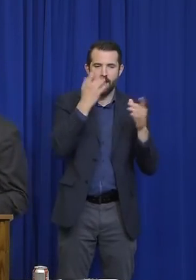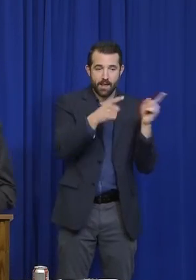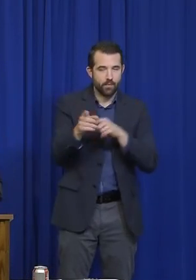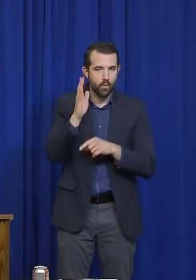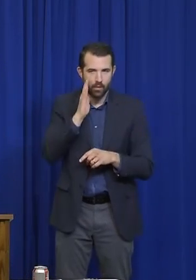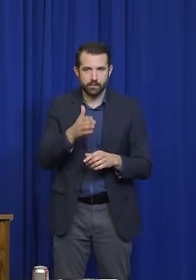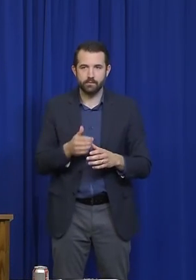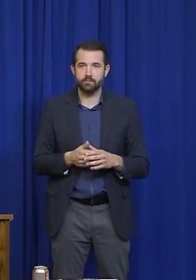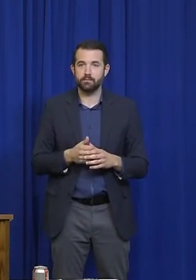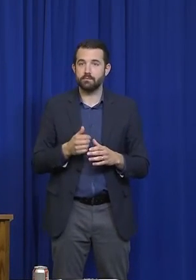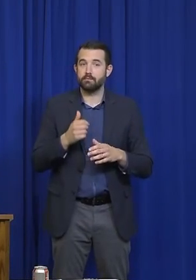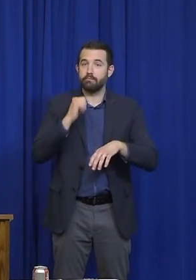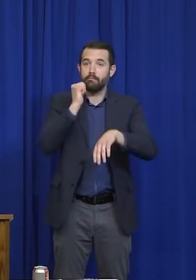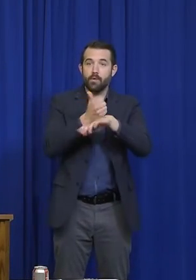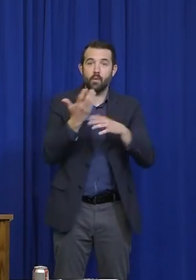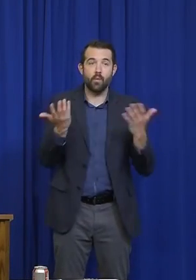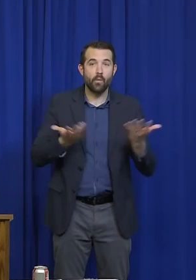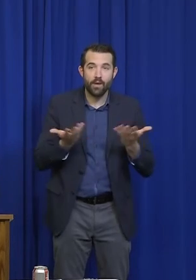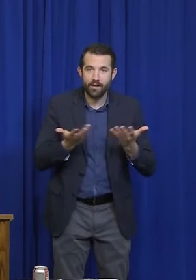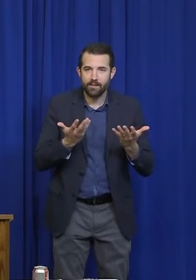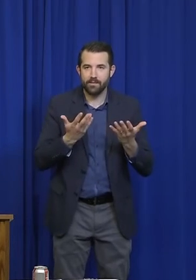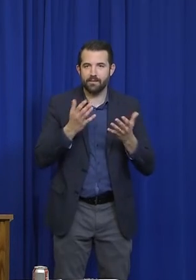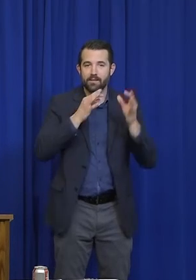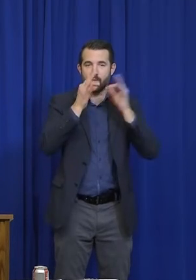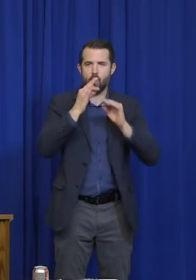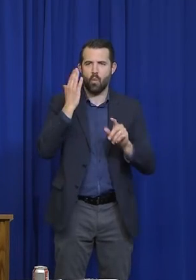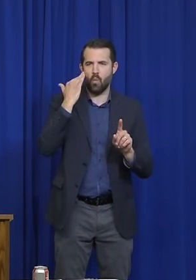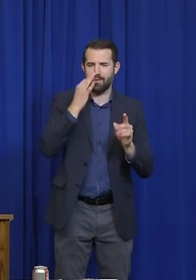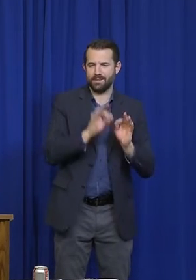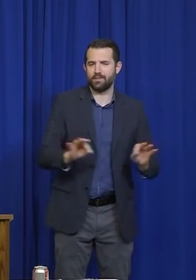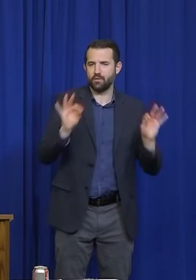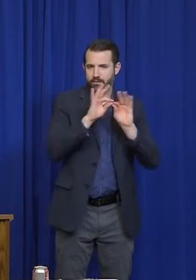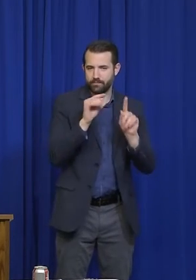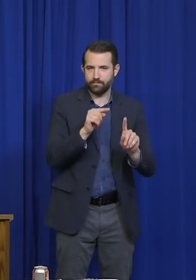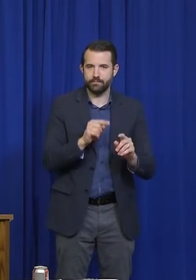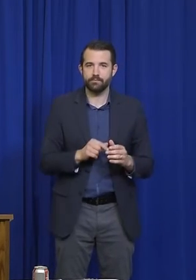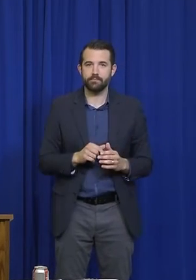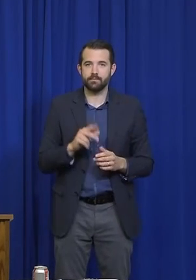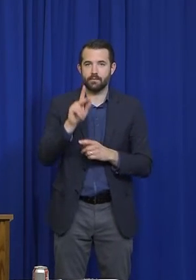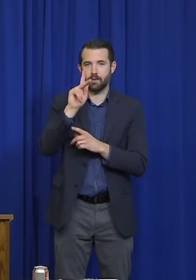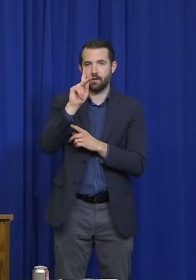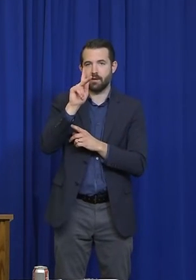Great, thanks, Amy. We will turn now to Kevin Miller over at the Press-Herald. Go ahead, Kevin.